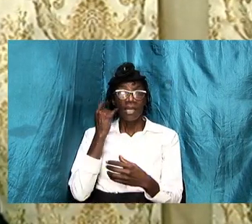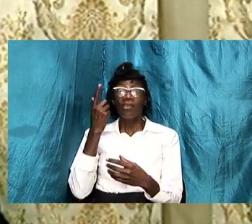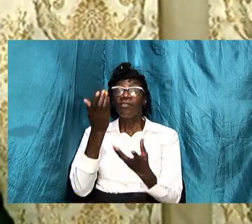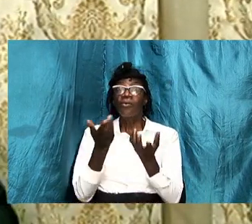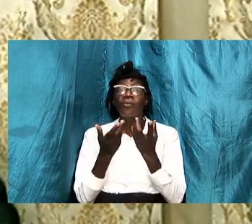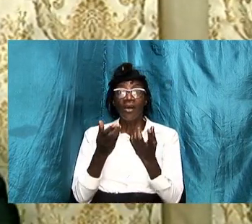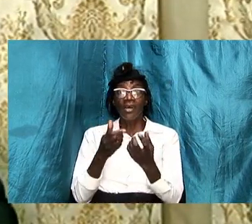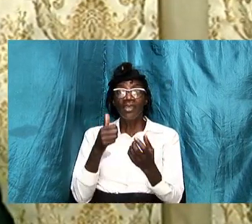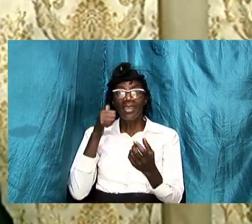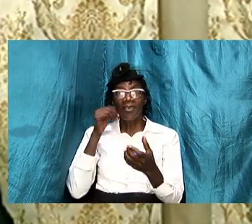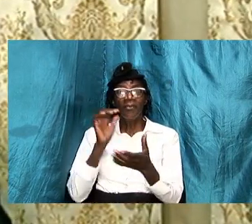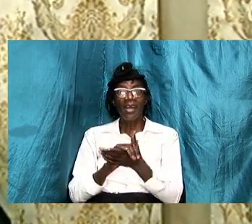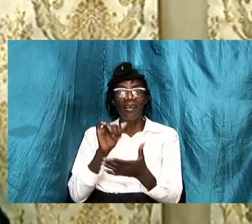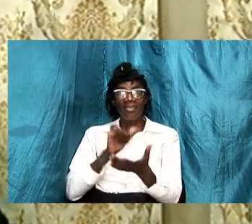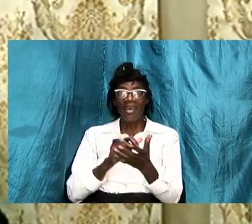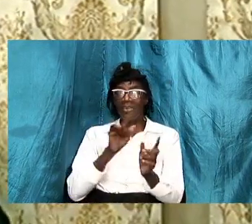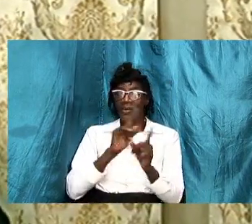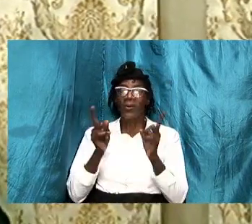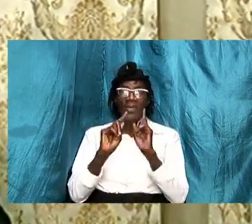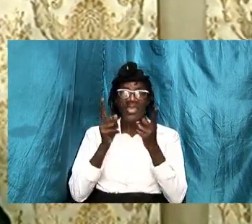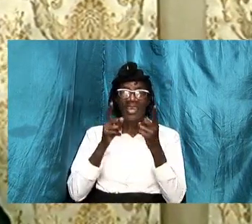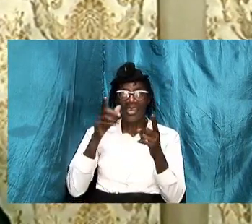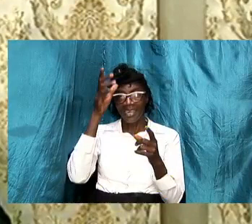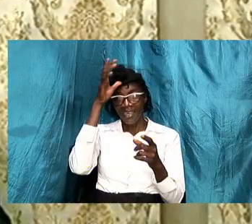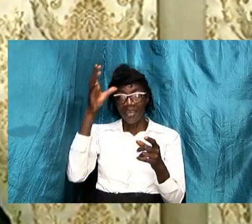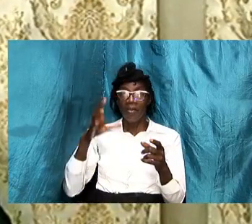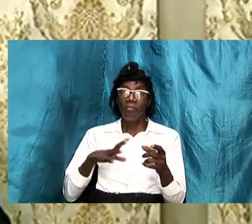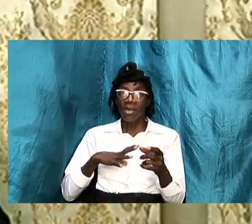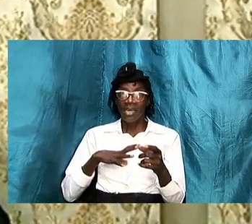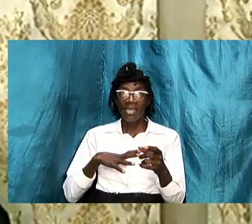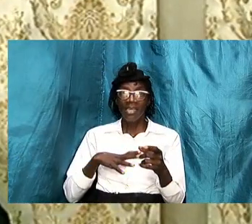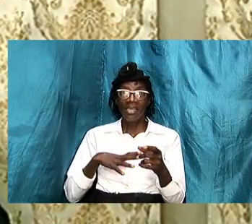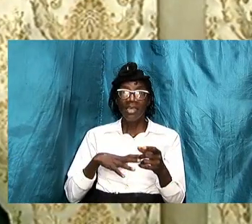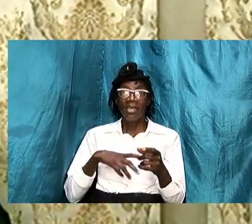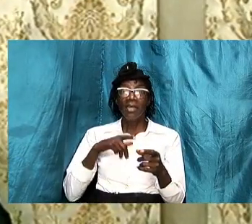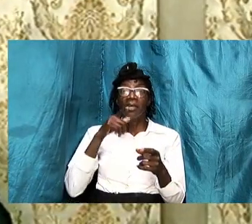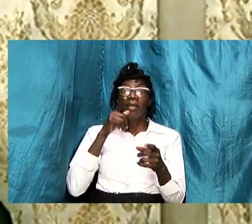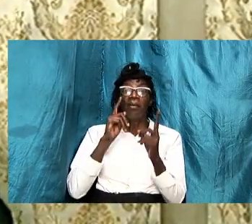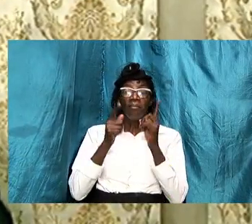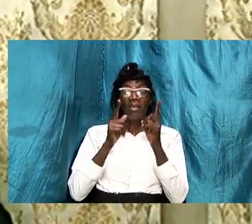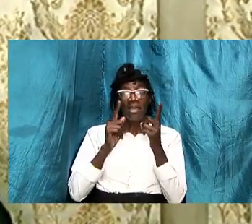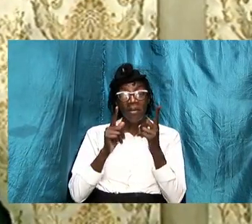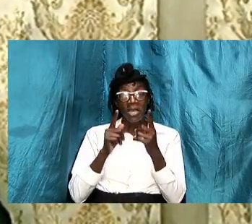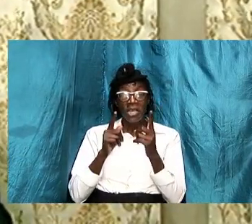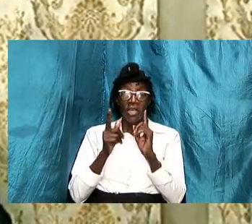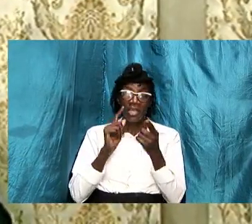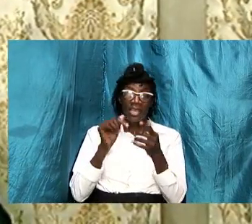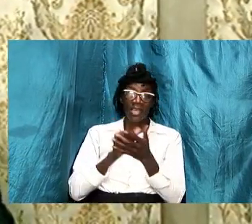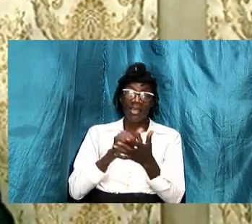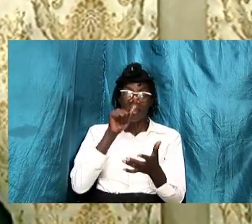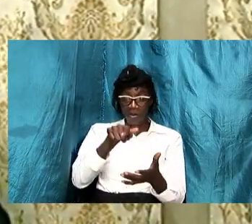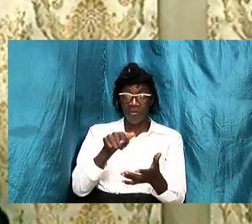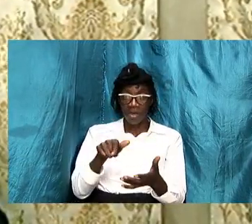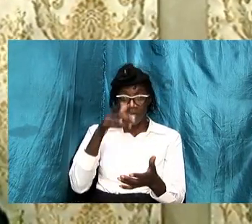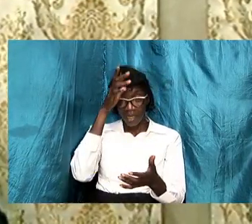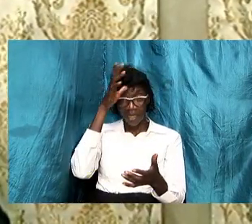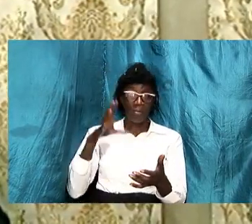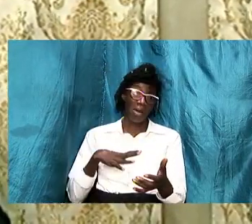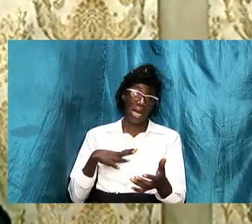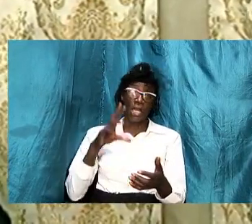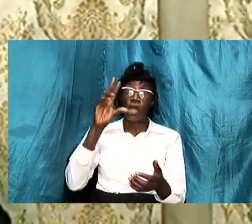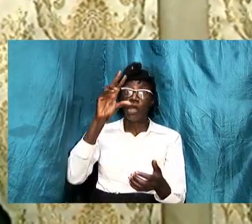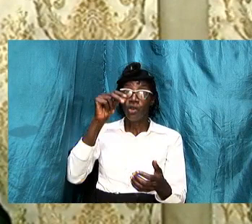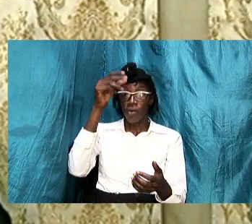men maybe you're talking that you want a man and no man must want a man